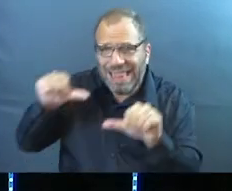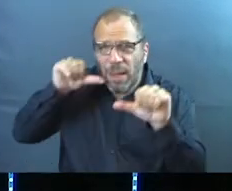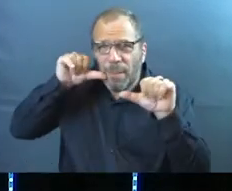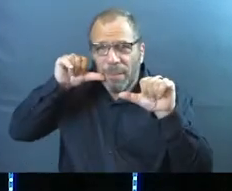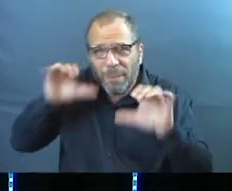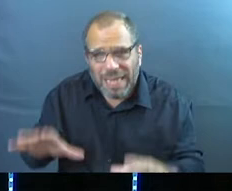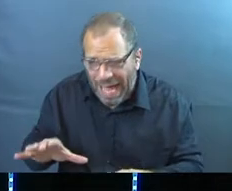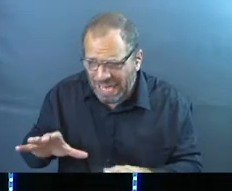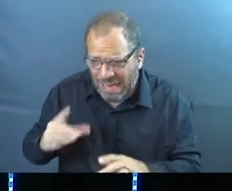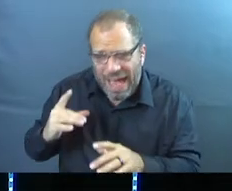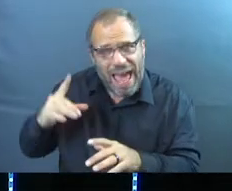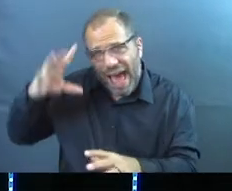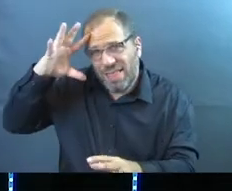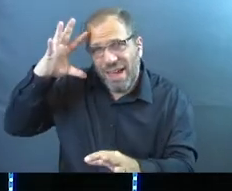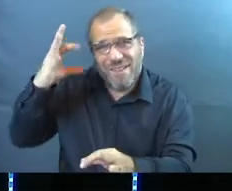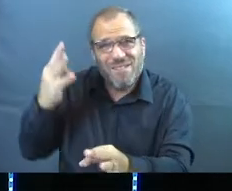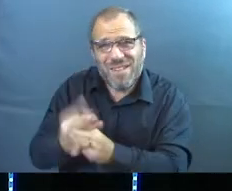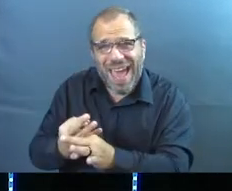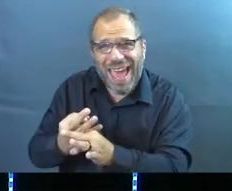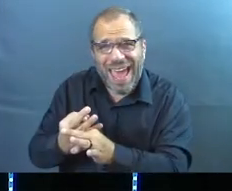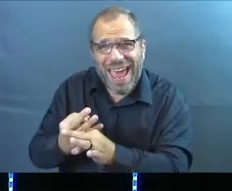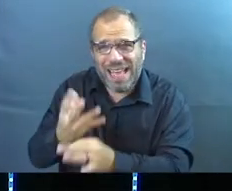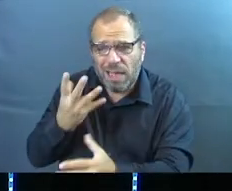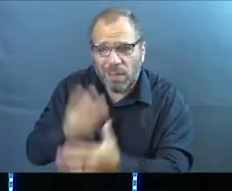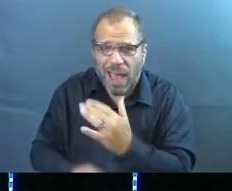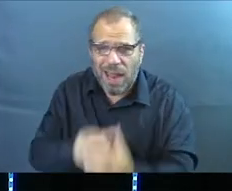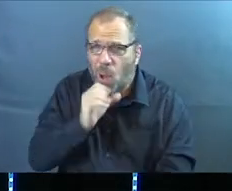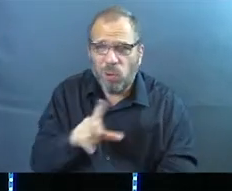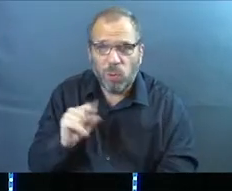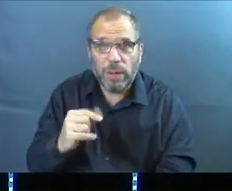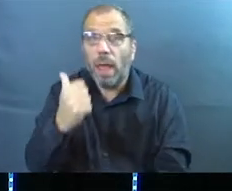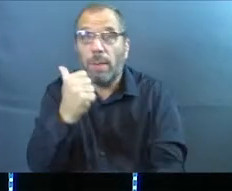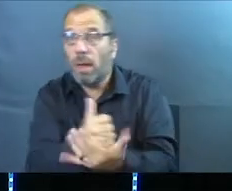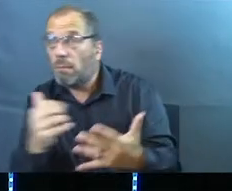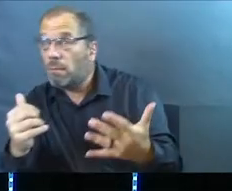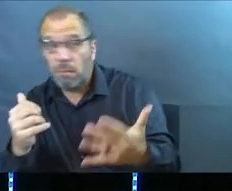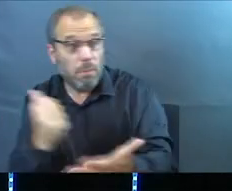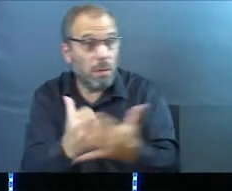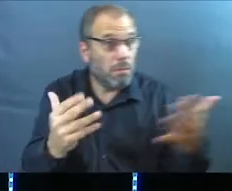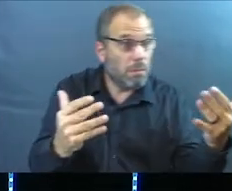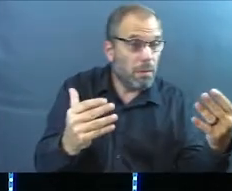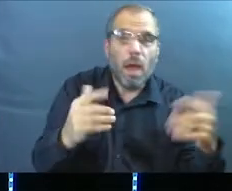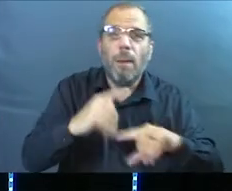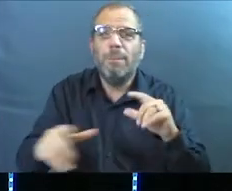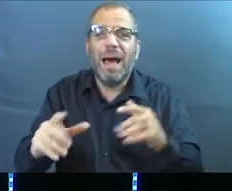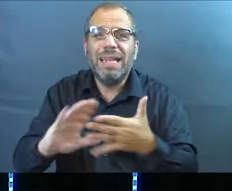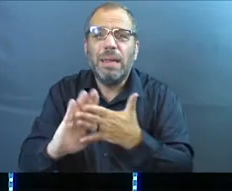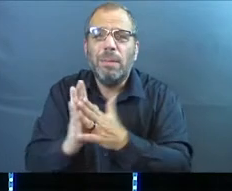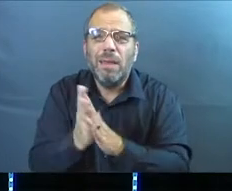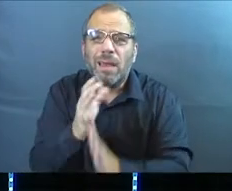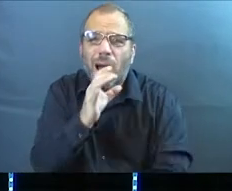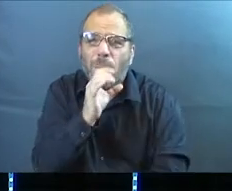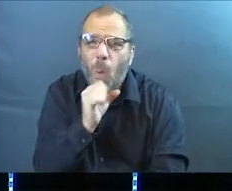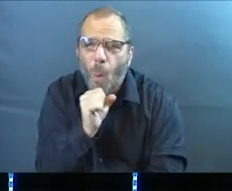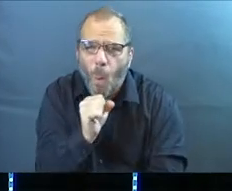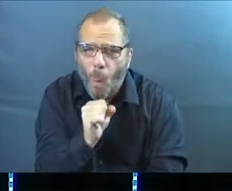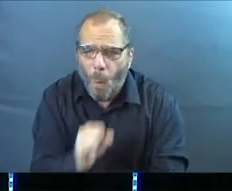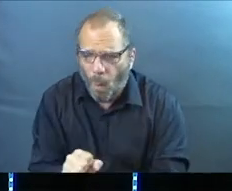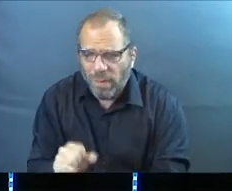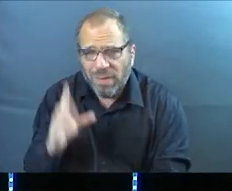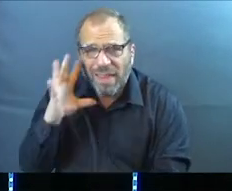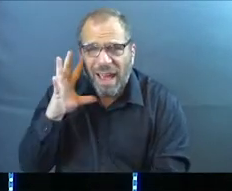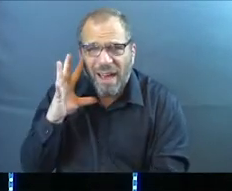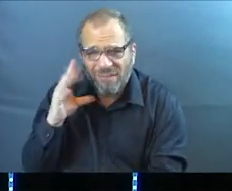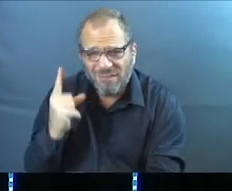And their faith doesn't run out in their 20s. Can I get an amen? Amen. But into old age, they have a lasting